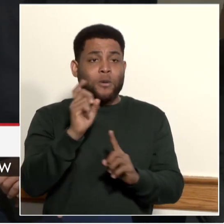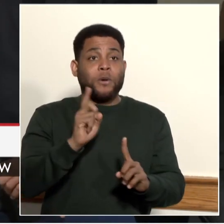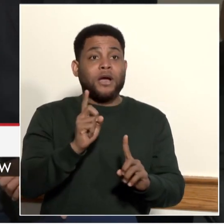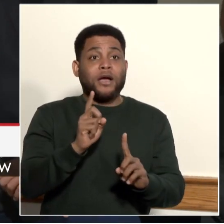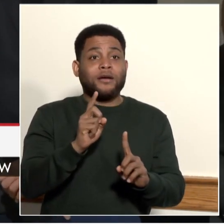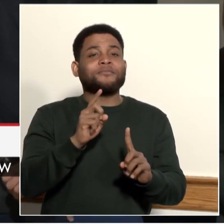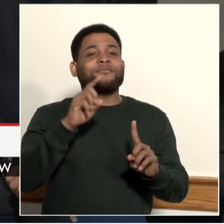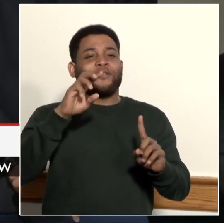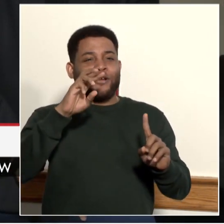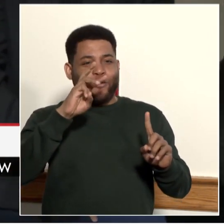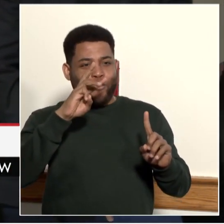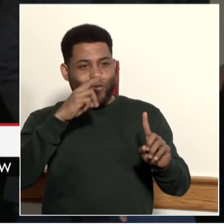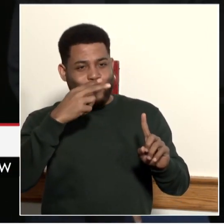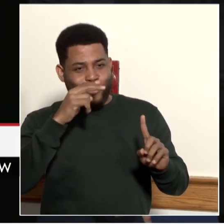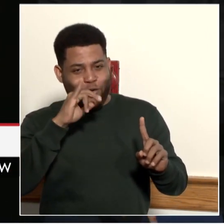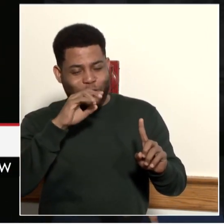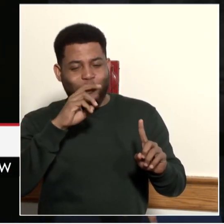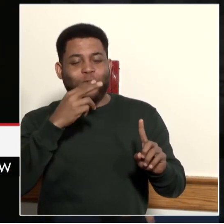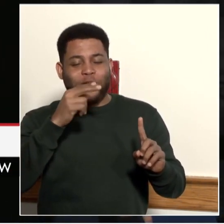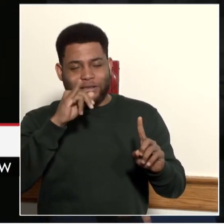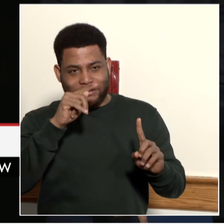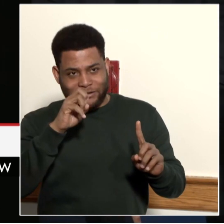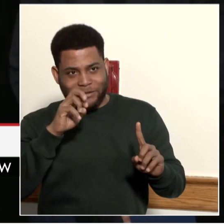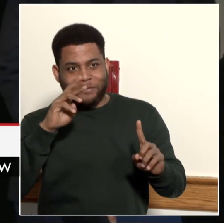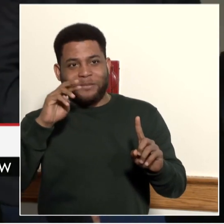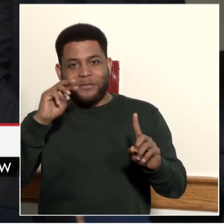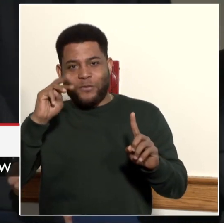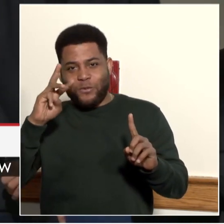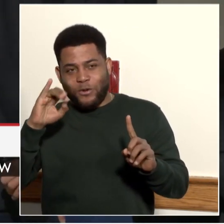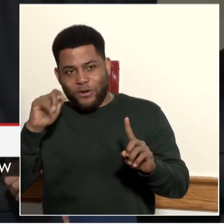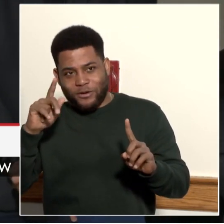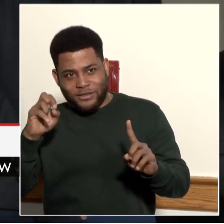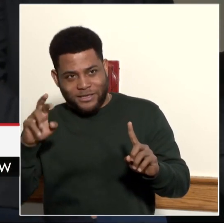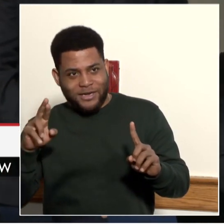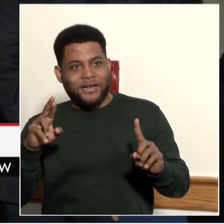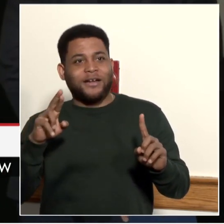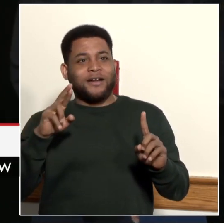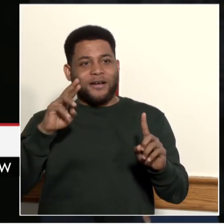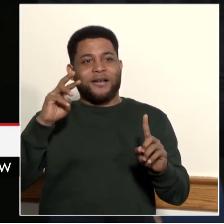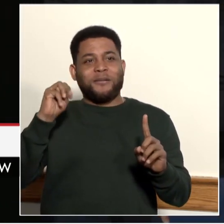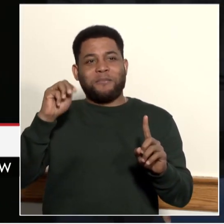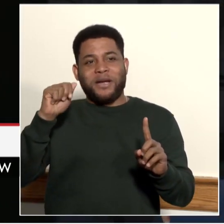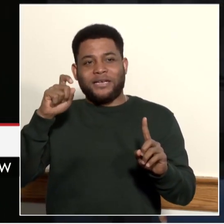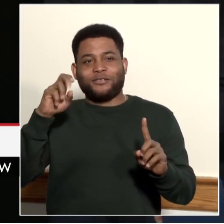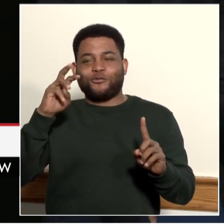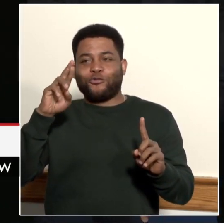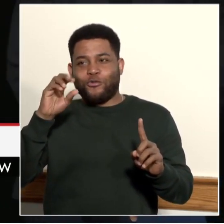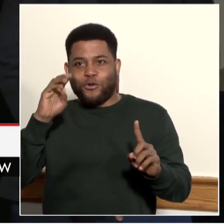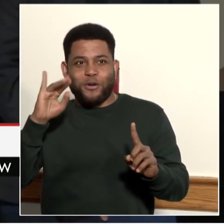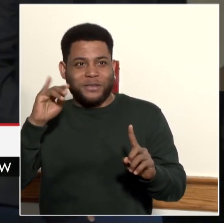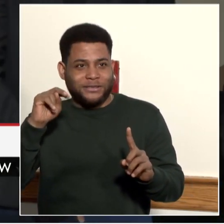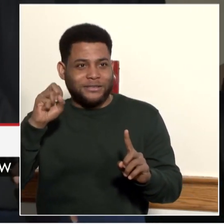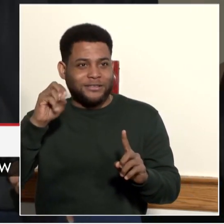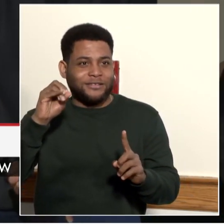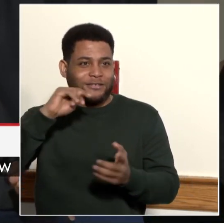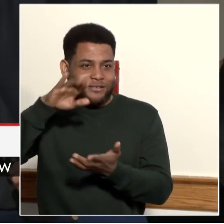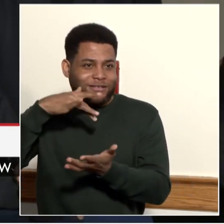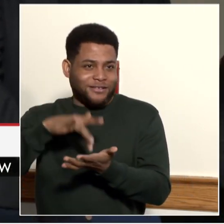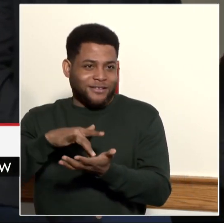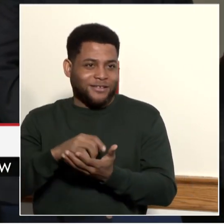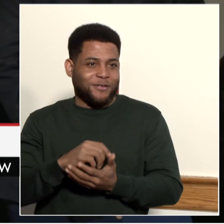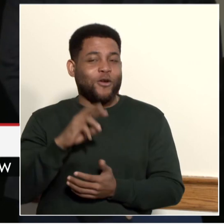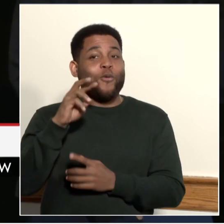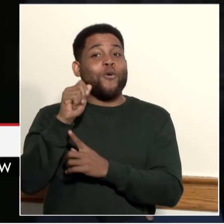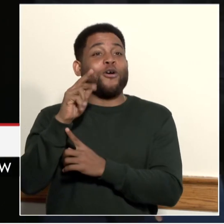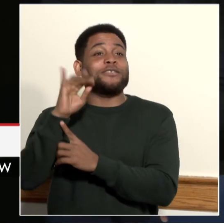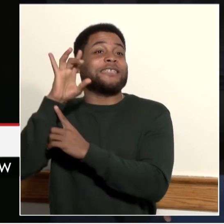in Congress Heights and Ward 8. We're also investing in the time that our students spend outside of